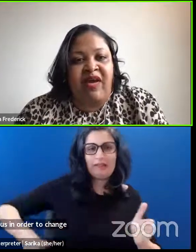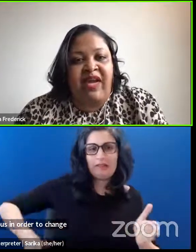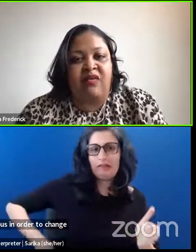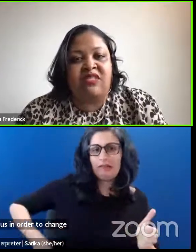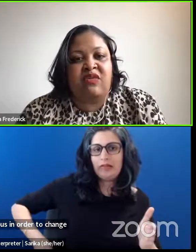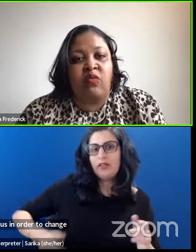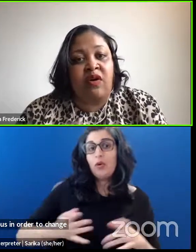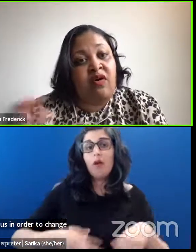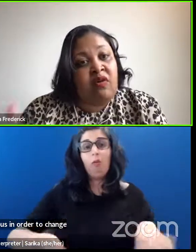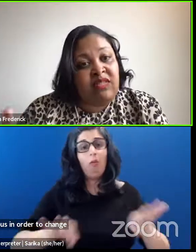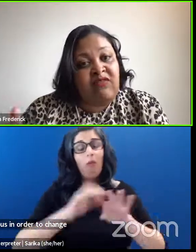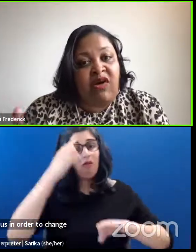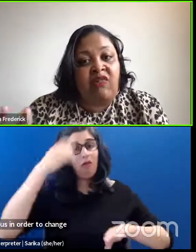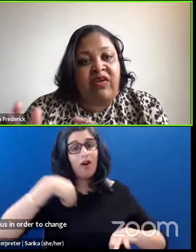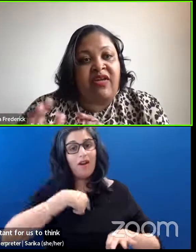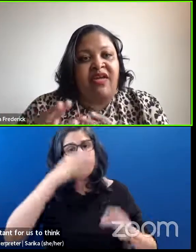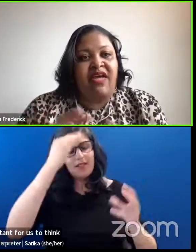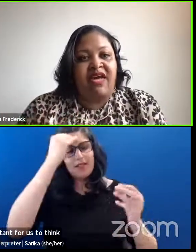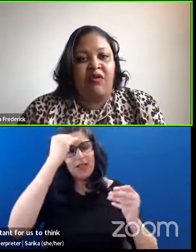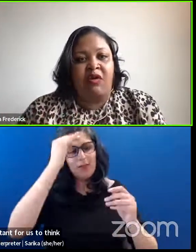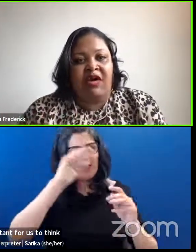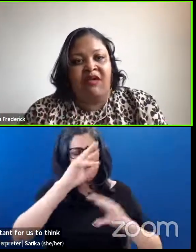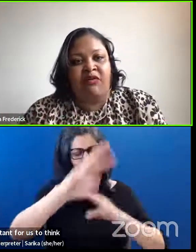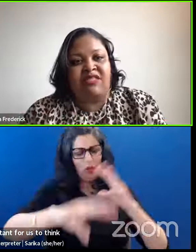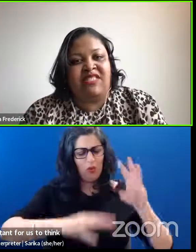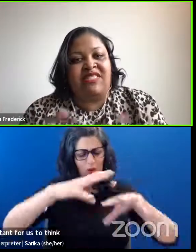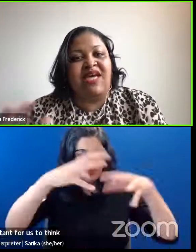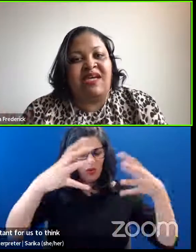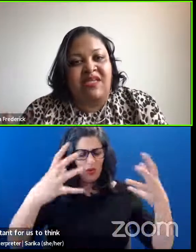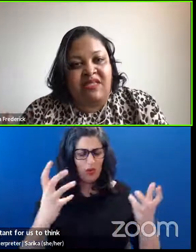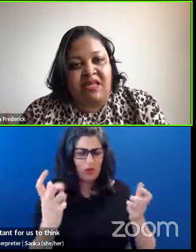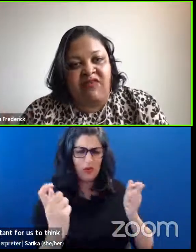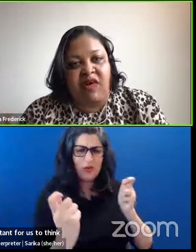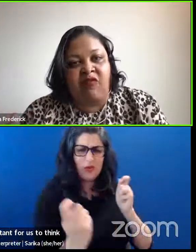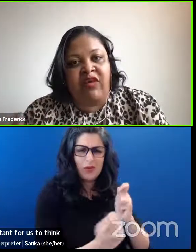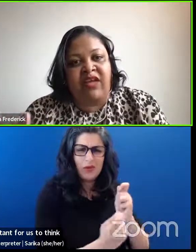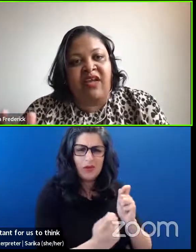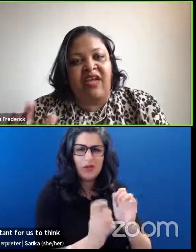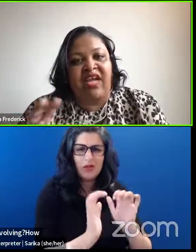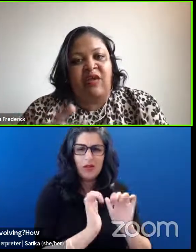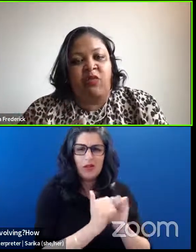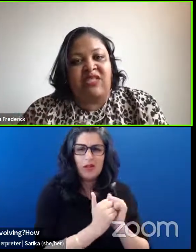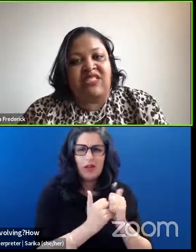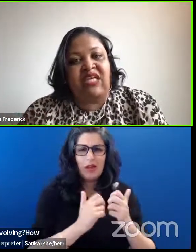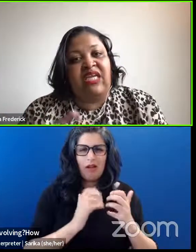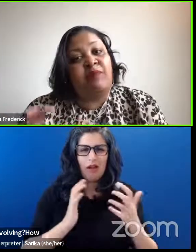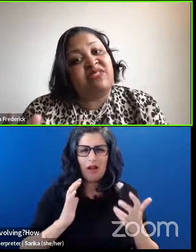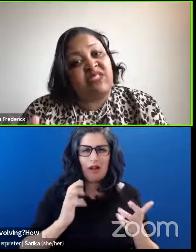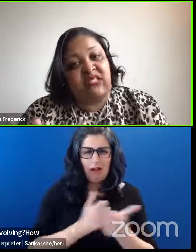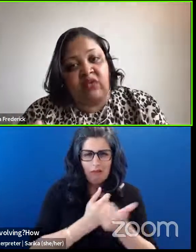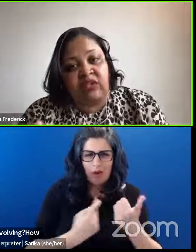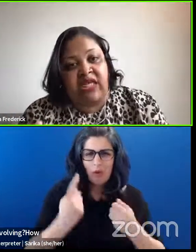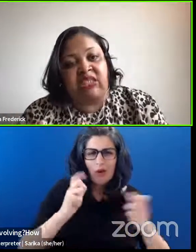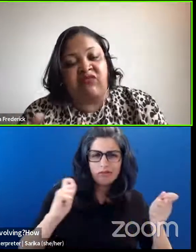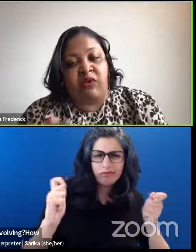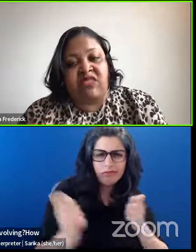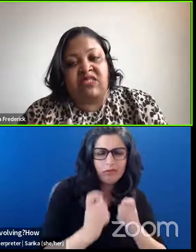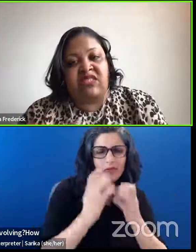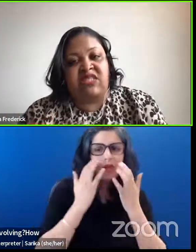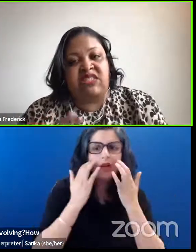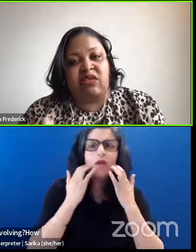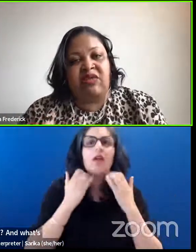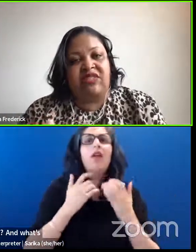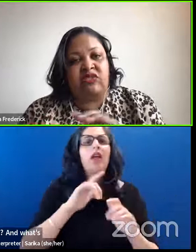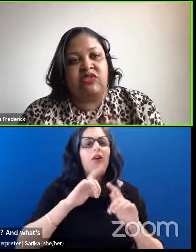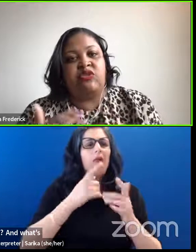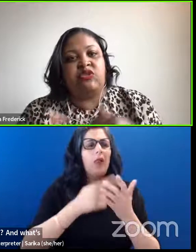think about how is the world evolving? How are our societies evolving? And what's the impetus for change versus